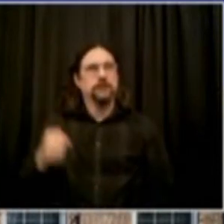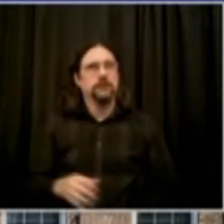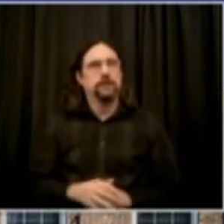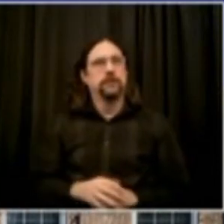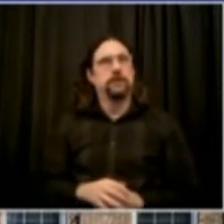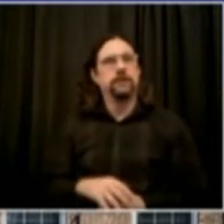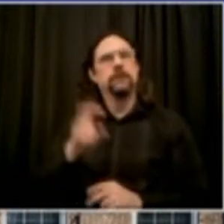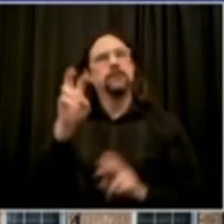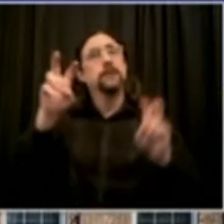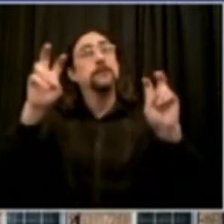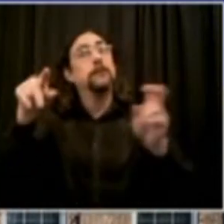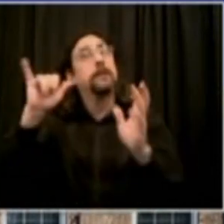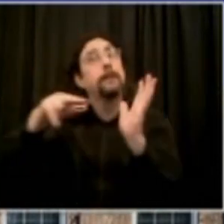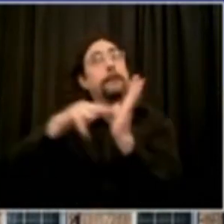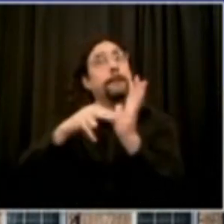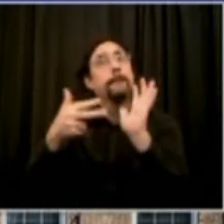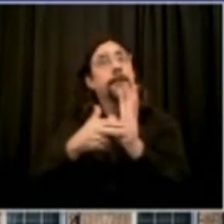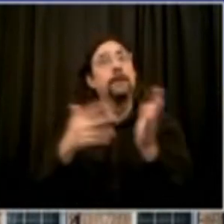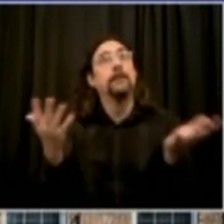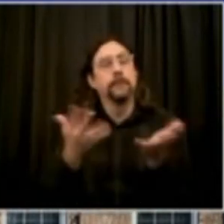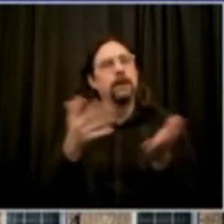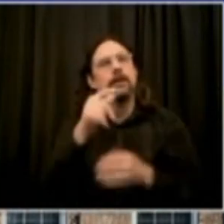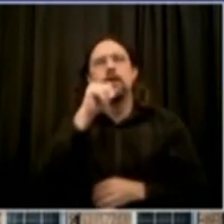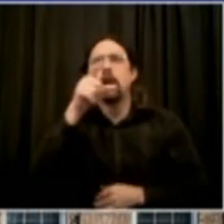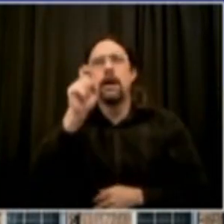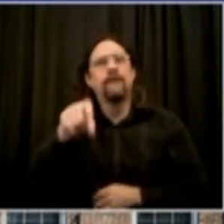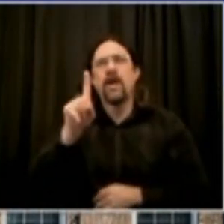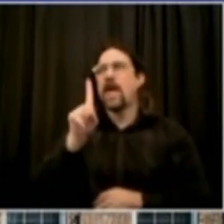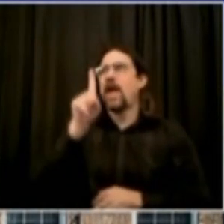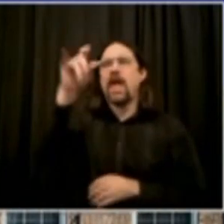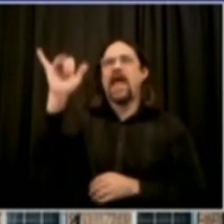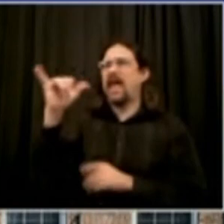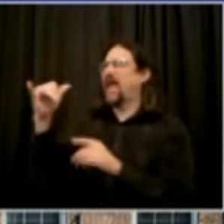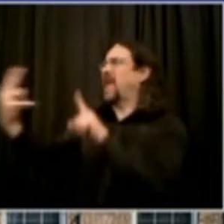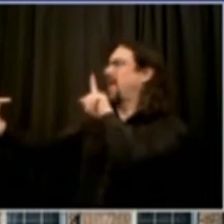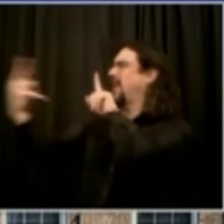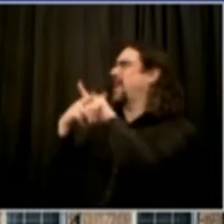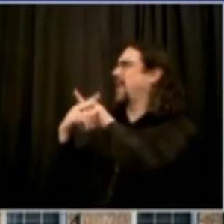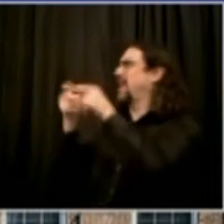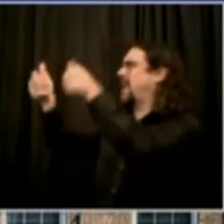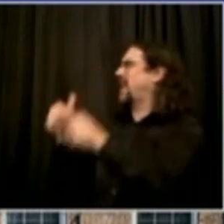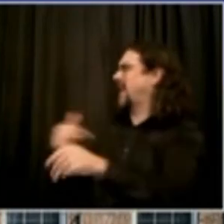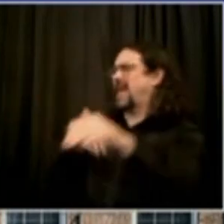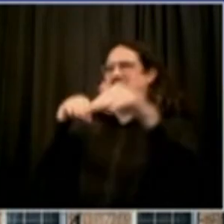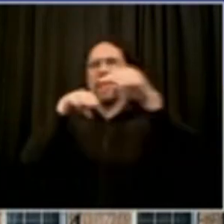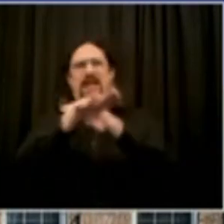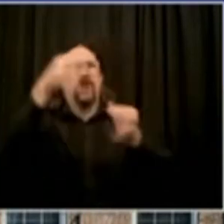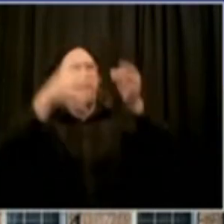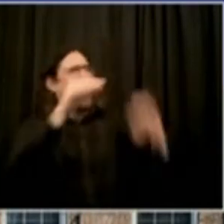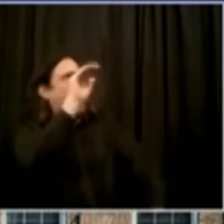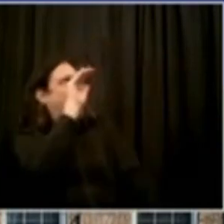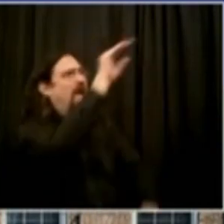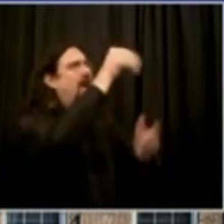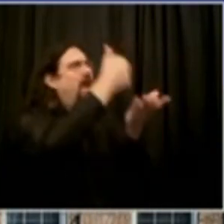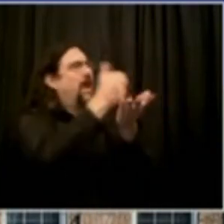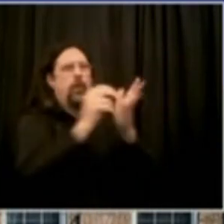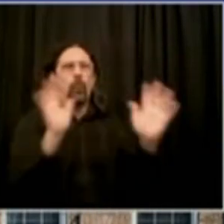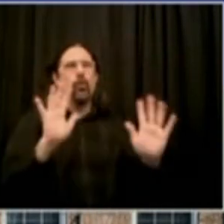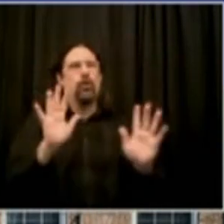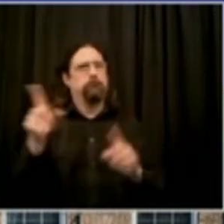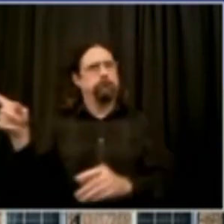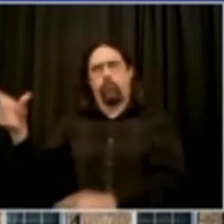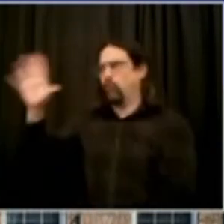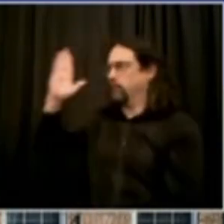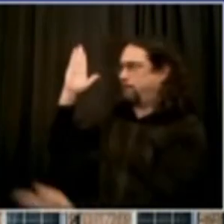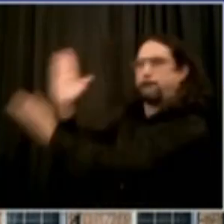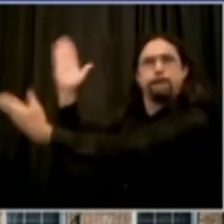this crisis and then for several months thereafter as people hopefully consistently get back on their feet and have the money to